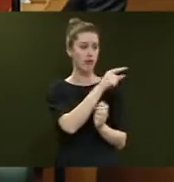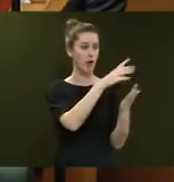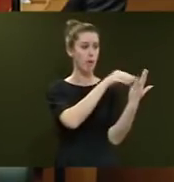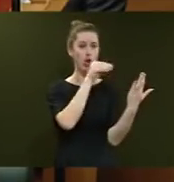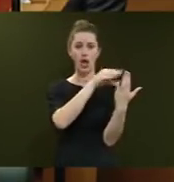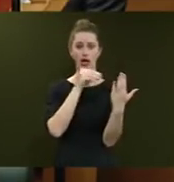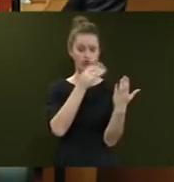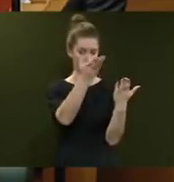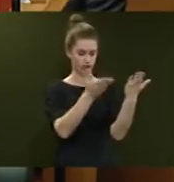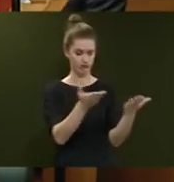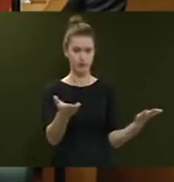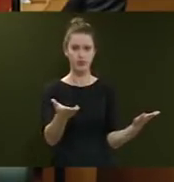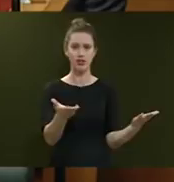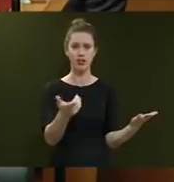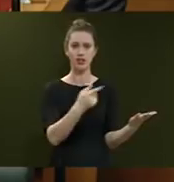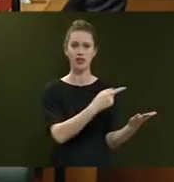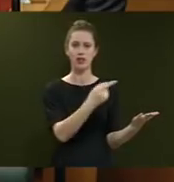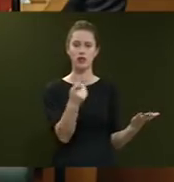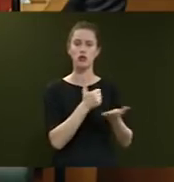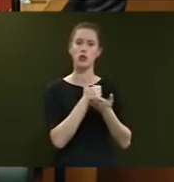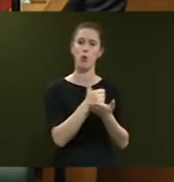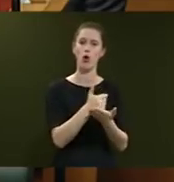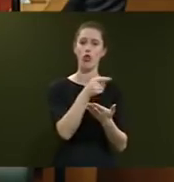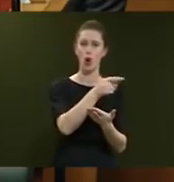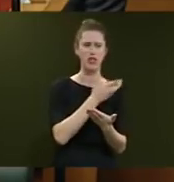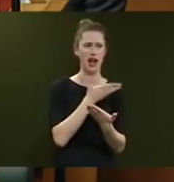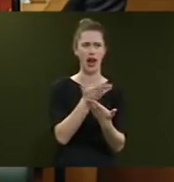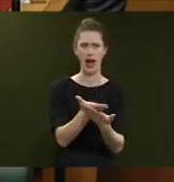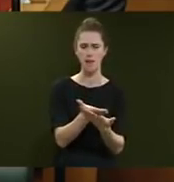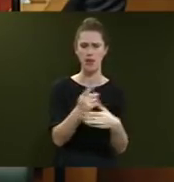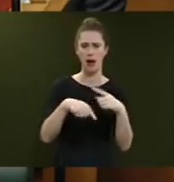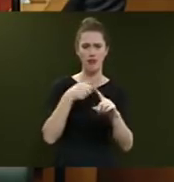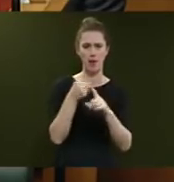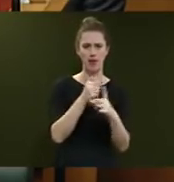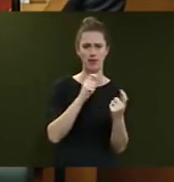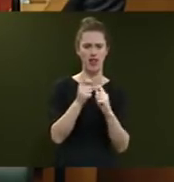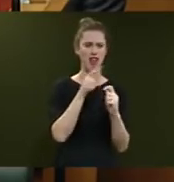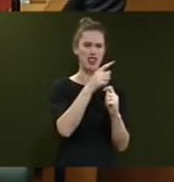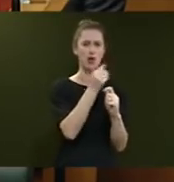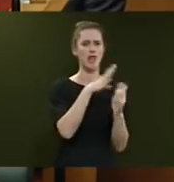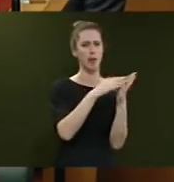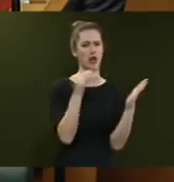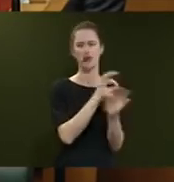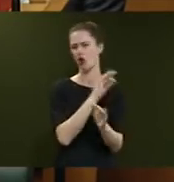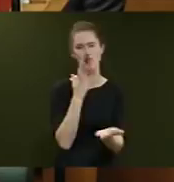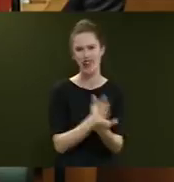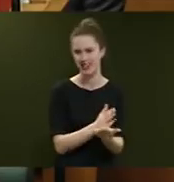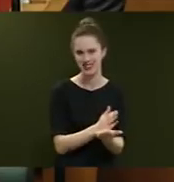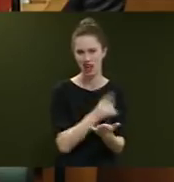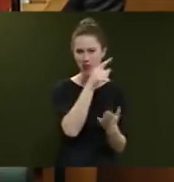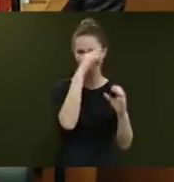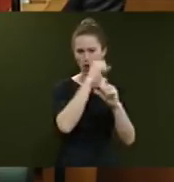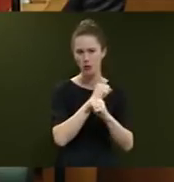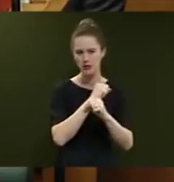that has been put forward to support some of the claims that are being made about the impact of the changes is completely unrealistic. It assumes,